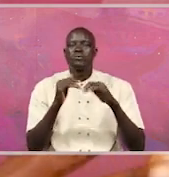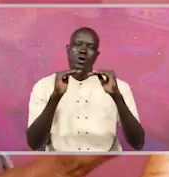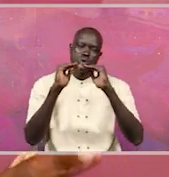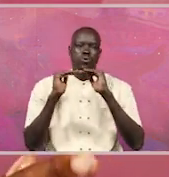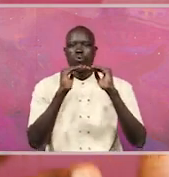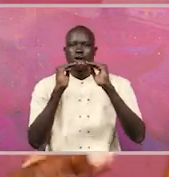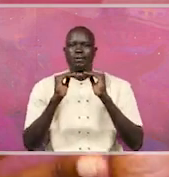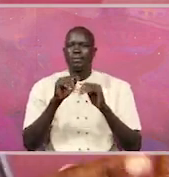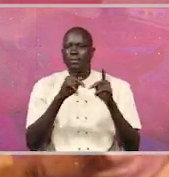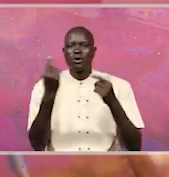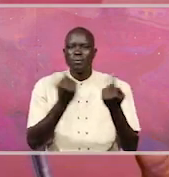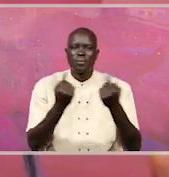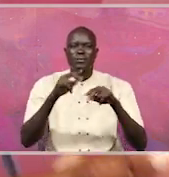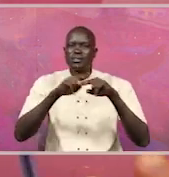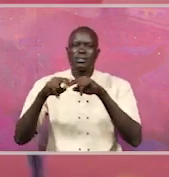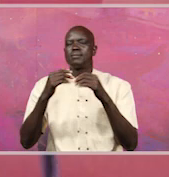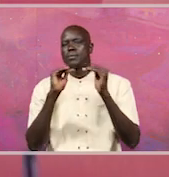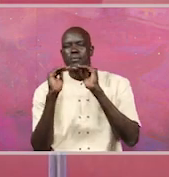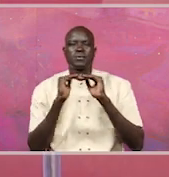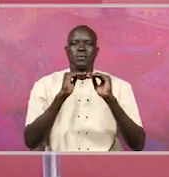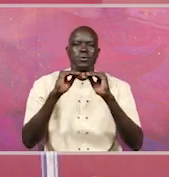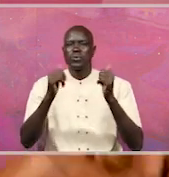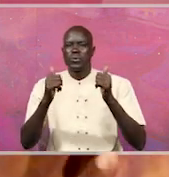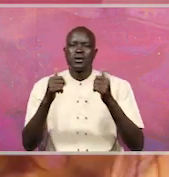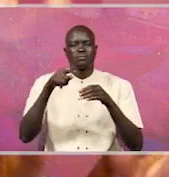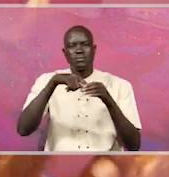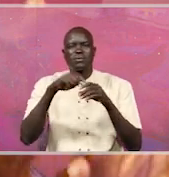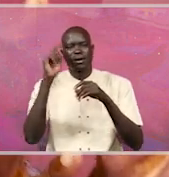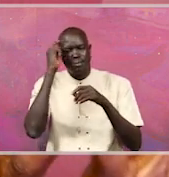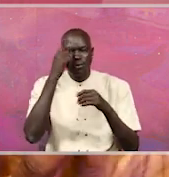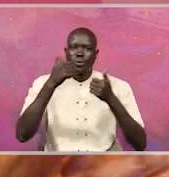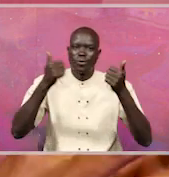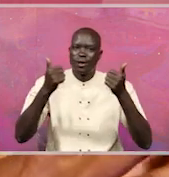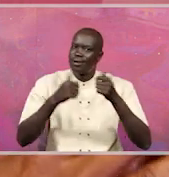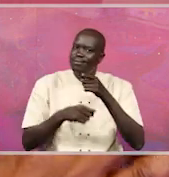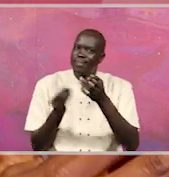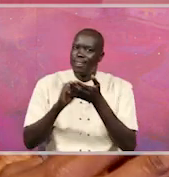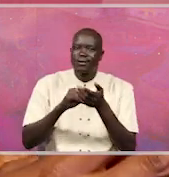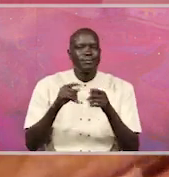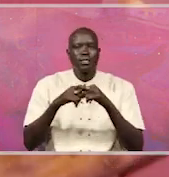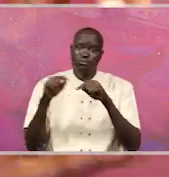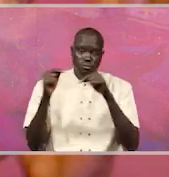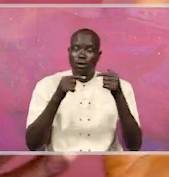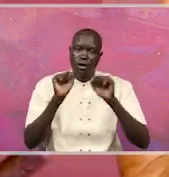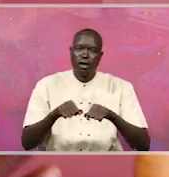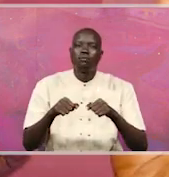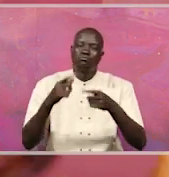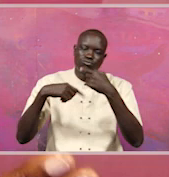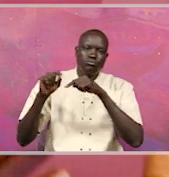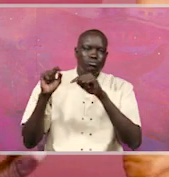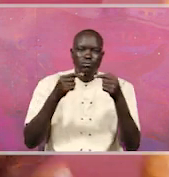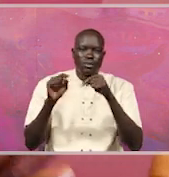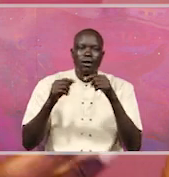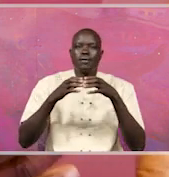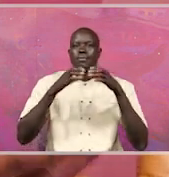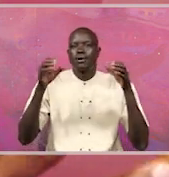I think we need to widen it. And, again, if talking of tranquility right now within the country, that, again, I think for me is a bit debatable. But I think for me the bigger issue